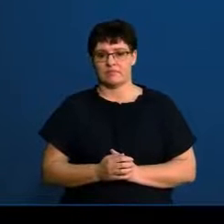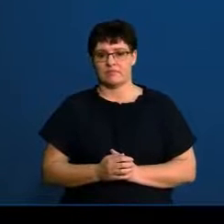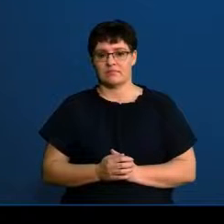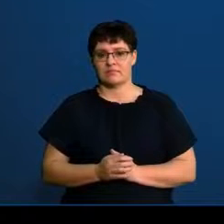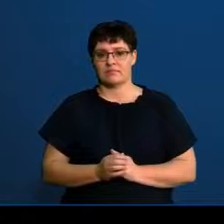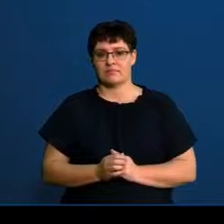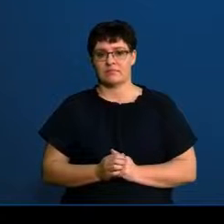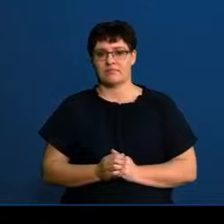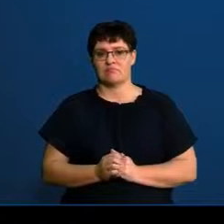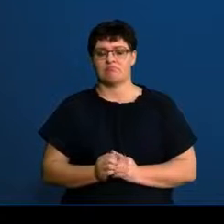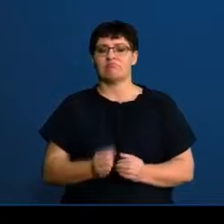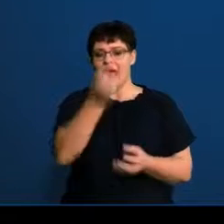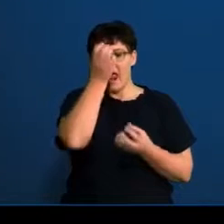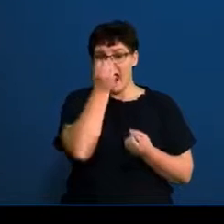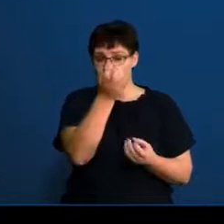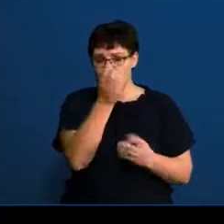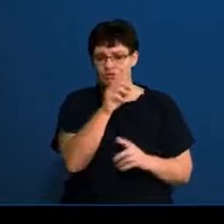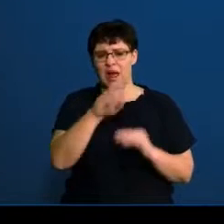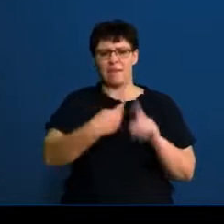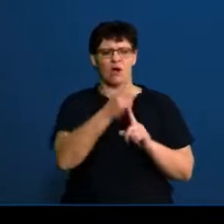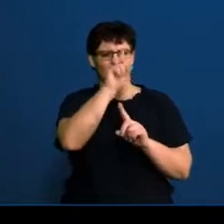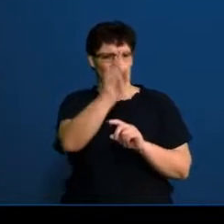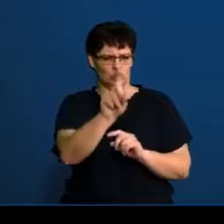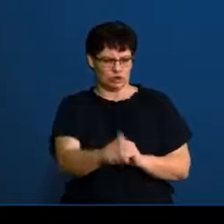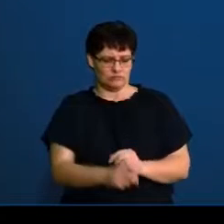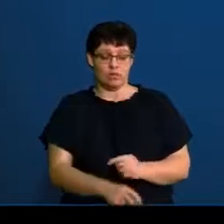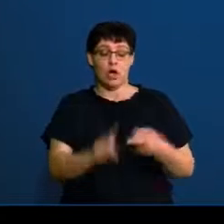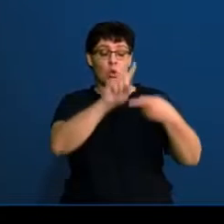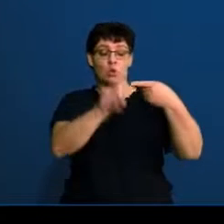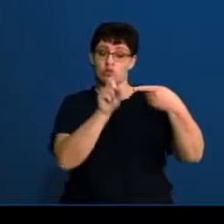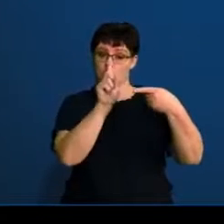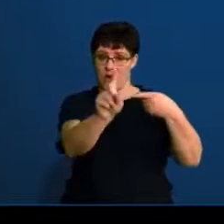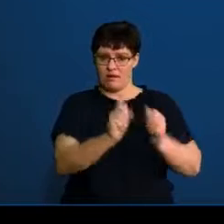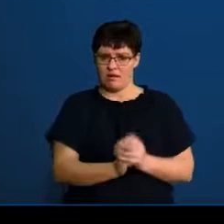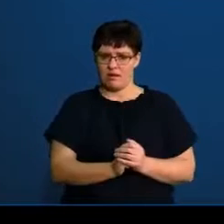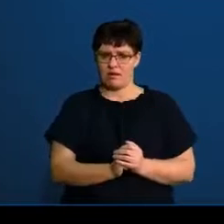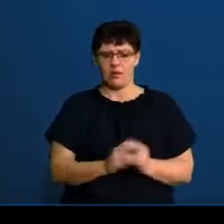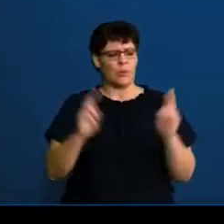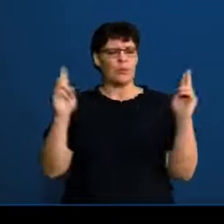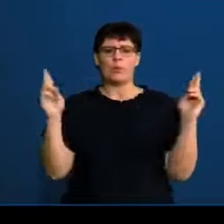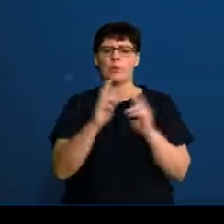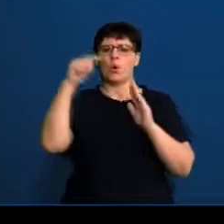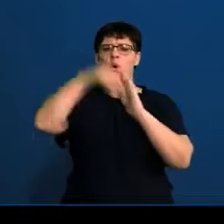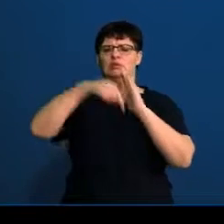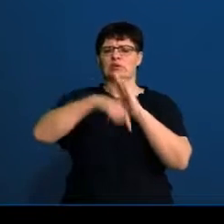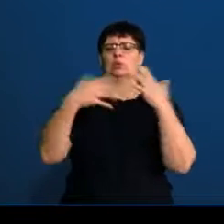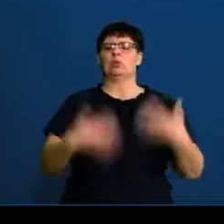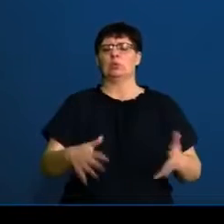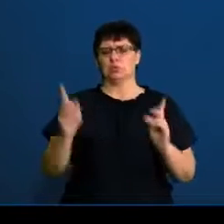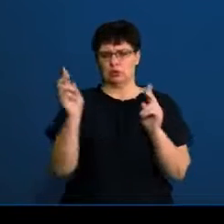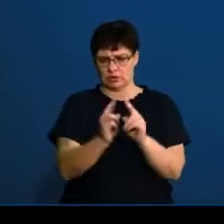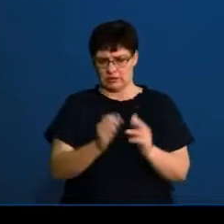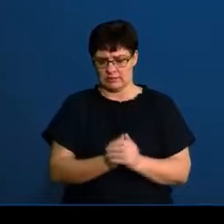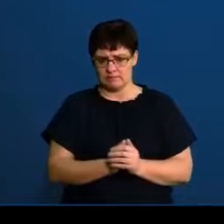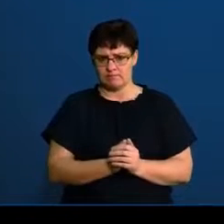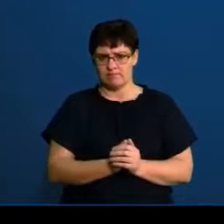Right. More details of the questions. So question one is a short context. There's a